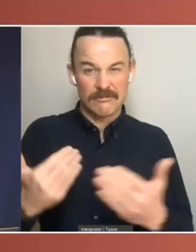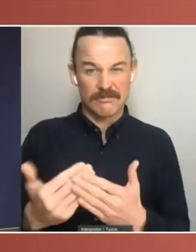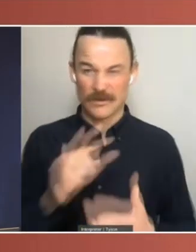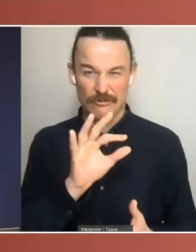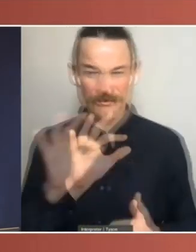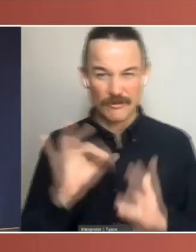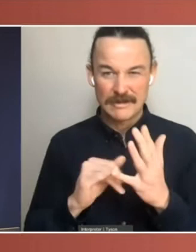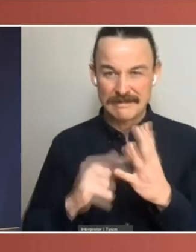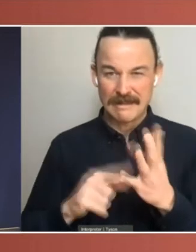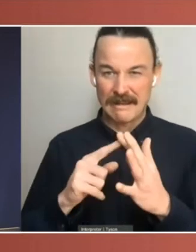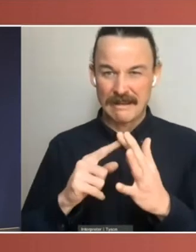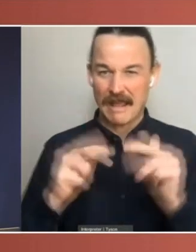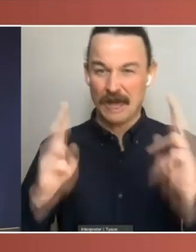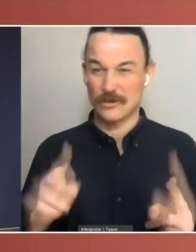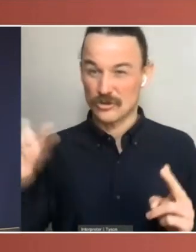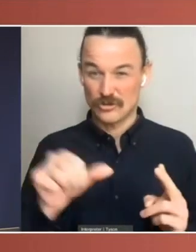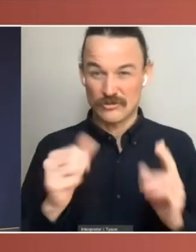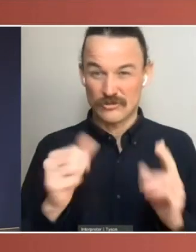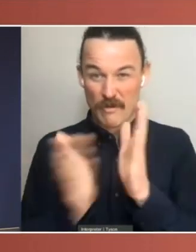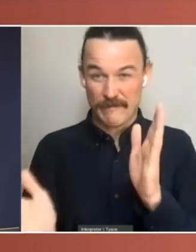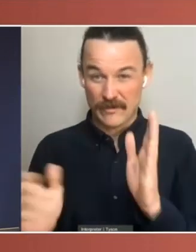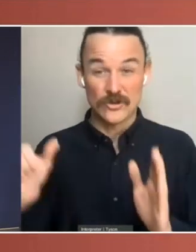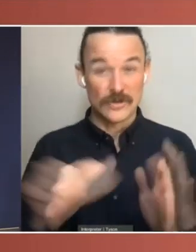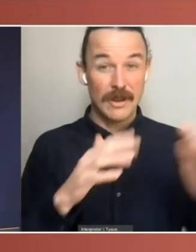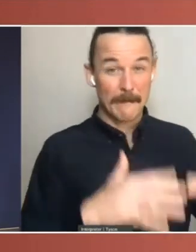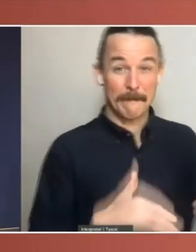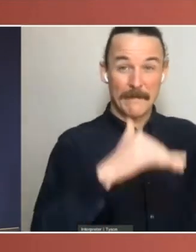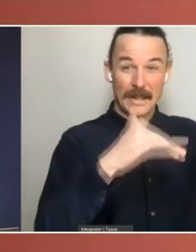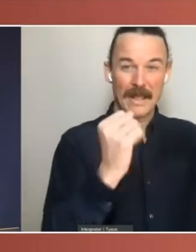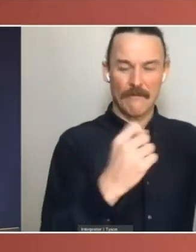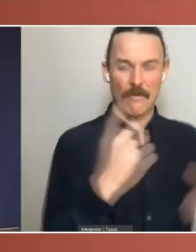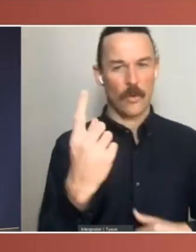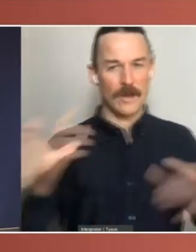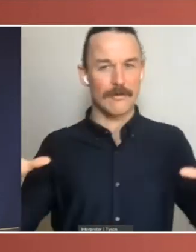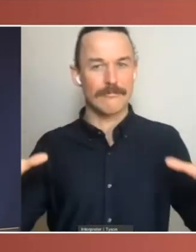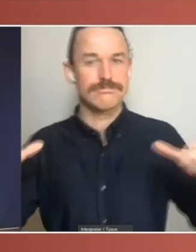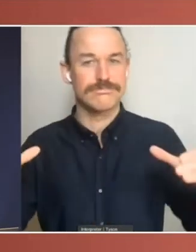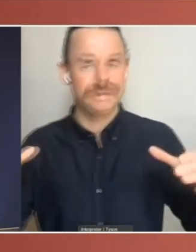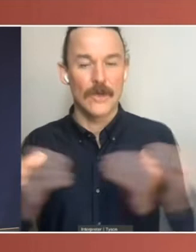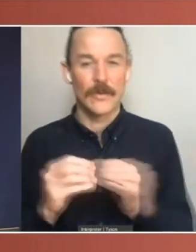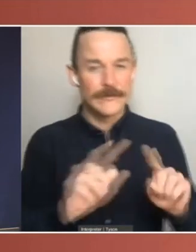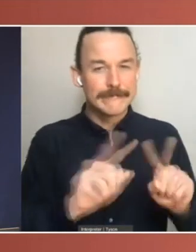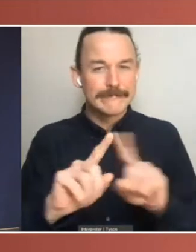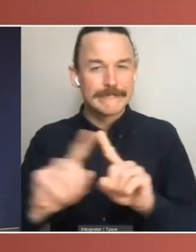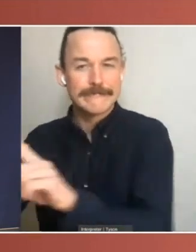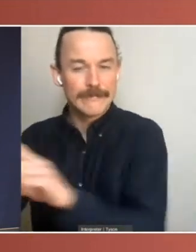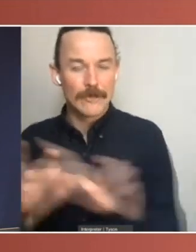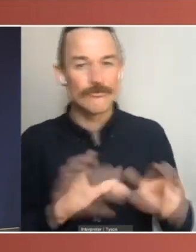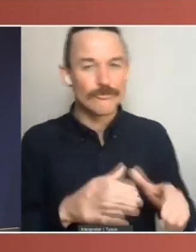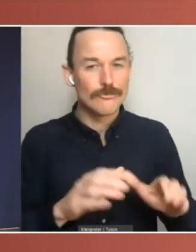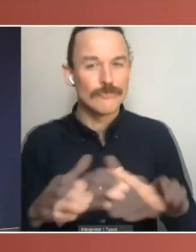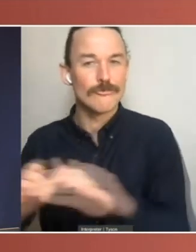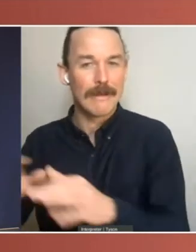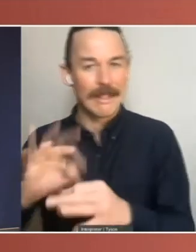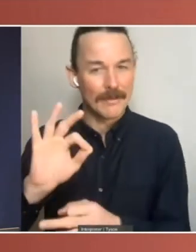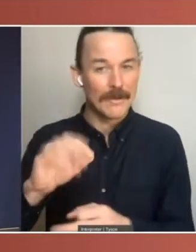and should the Parliament move to a unicameral system with multi-party electorates and proportional representation like the